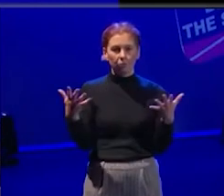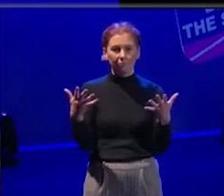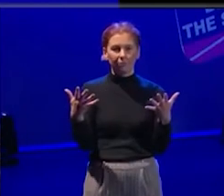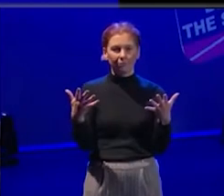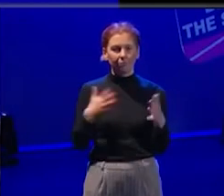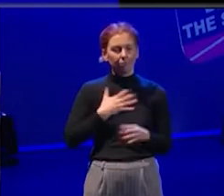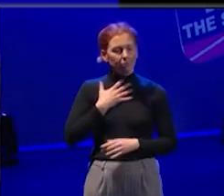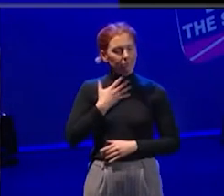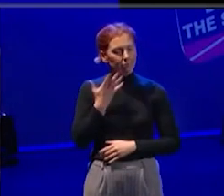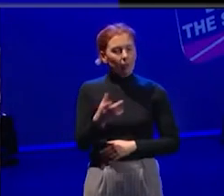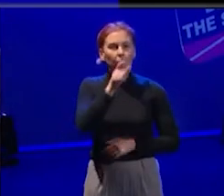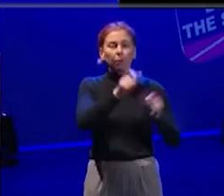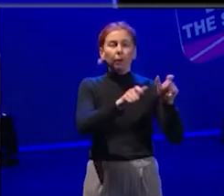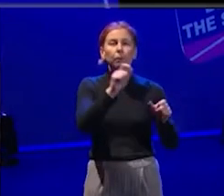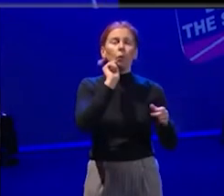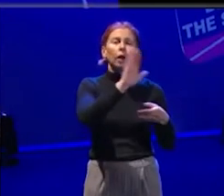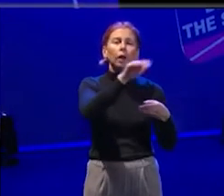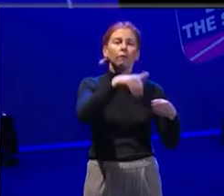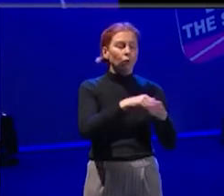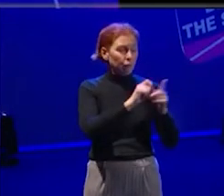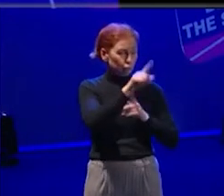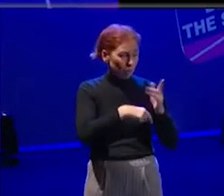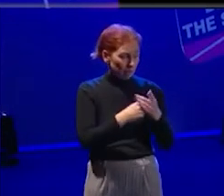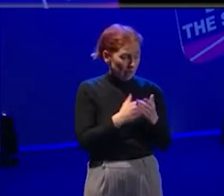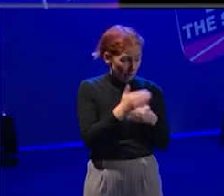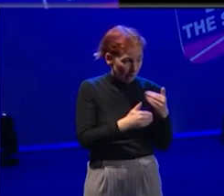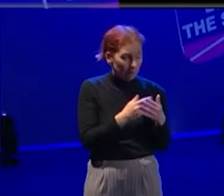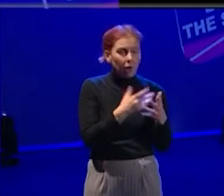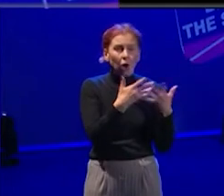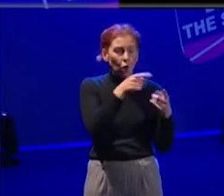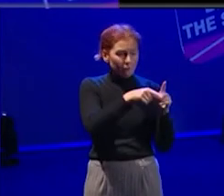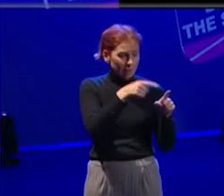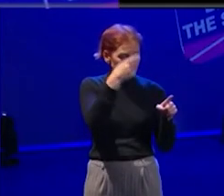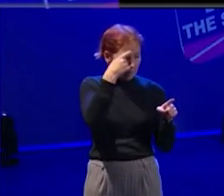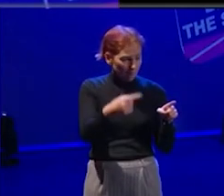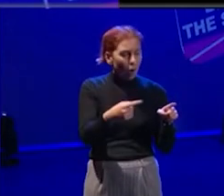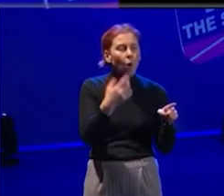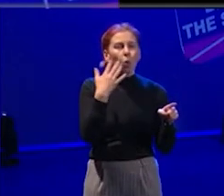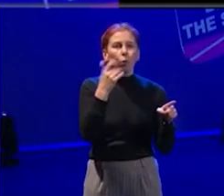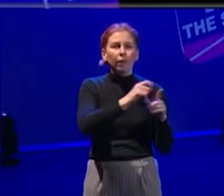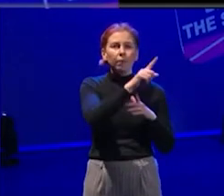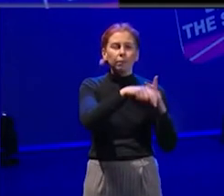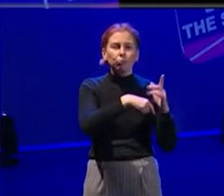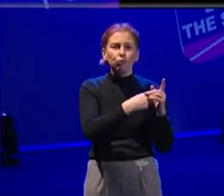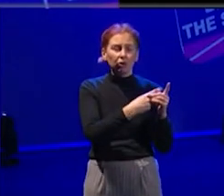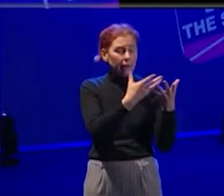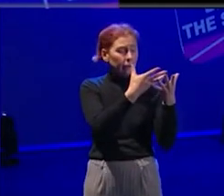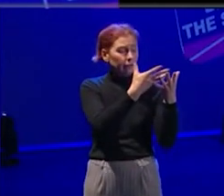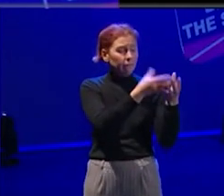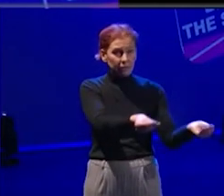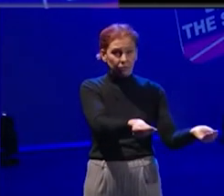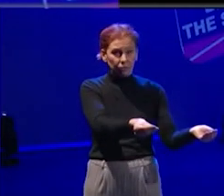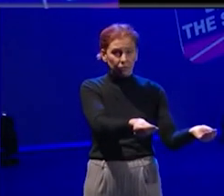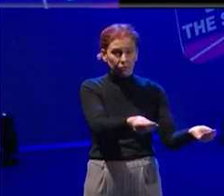and they do a project. And so often people think that once the project is over, the life with that individual participant is over.